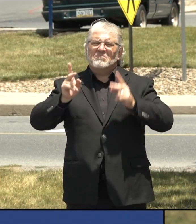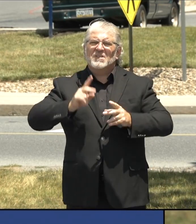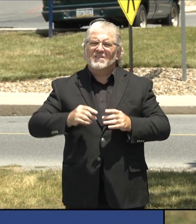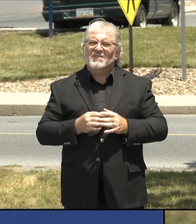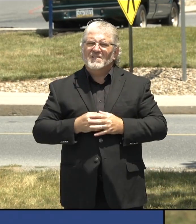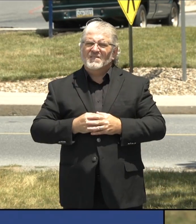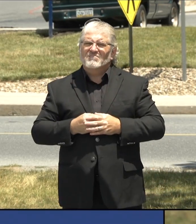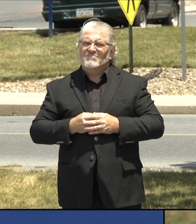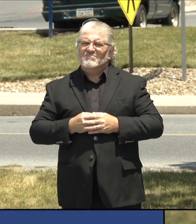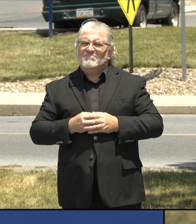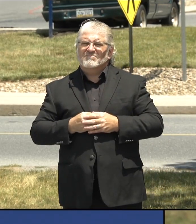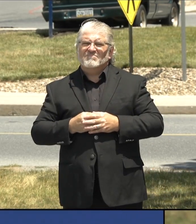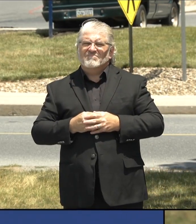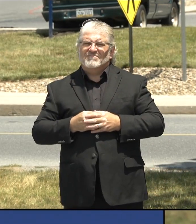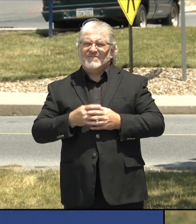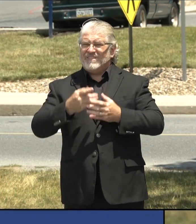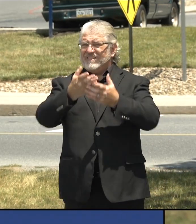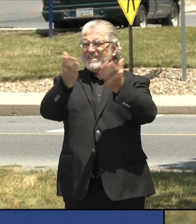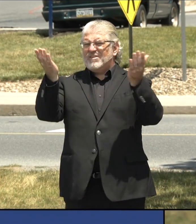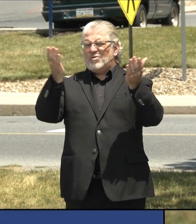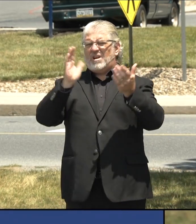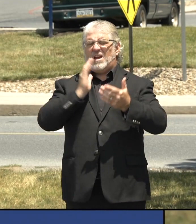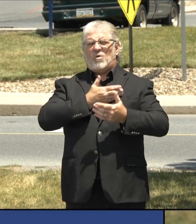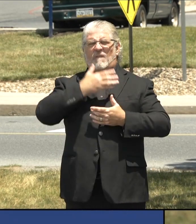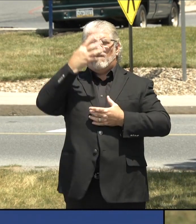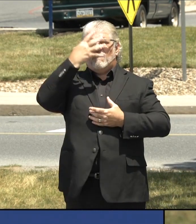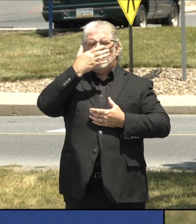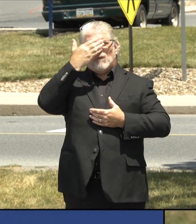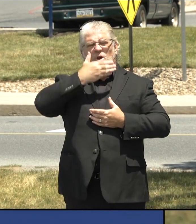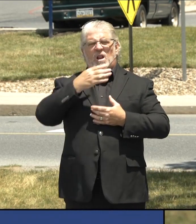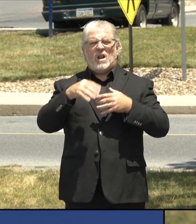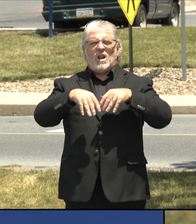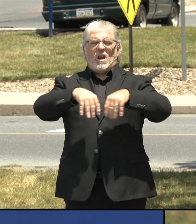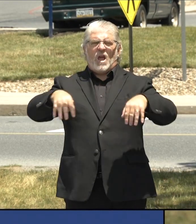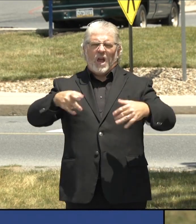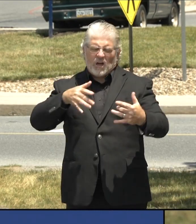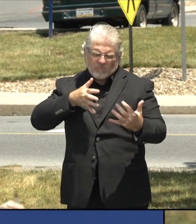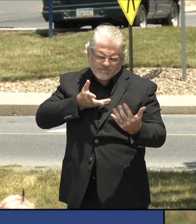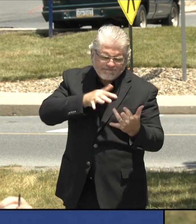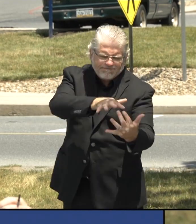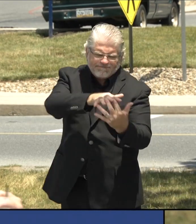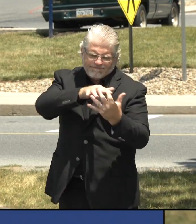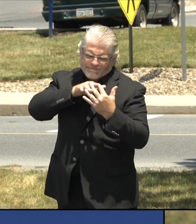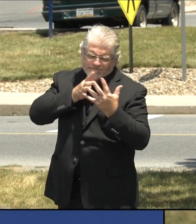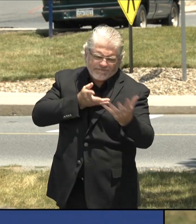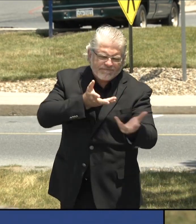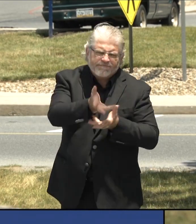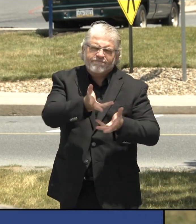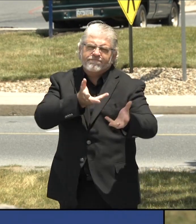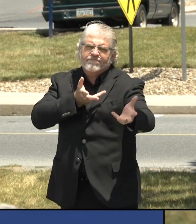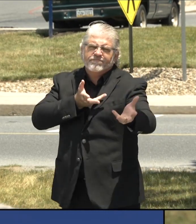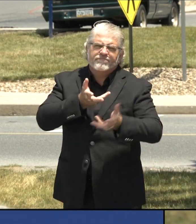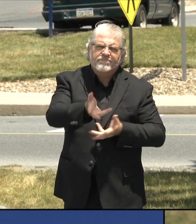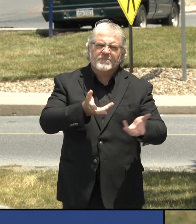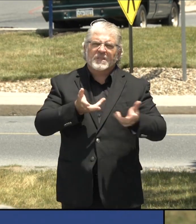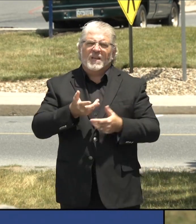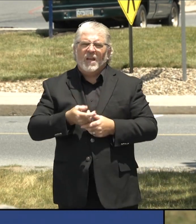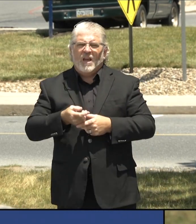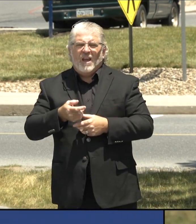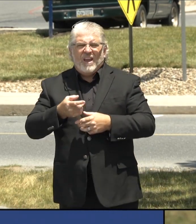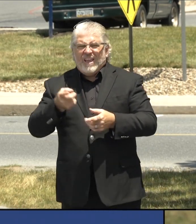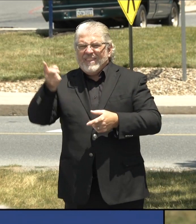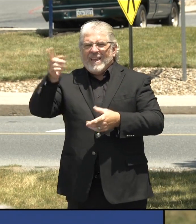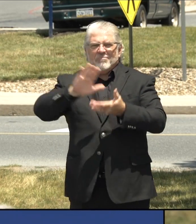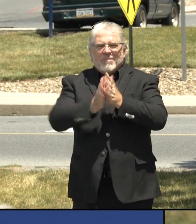frontline caregivers. They've been friends, they've been family, they've been advocates, and they've become close to some of these